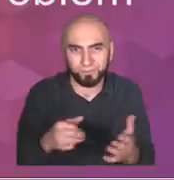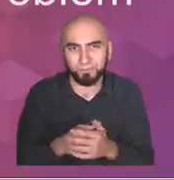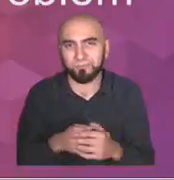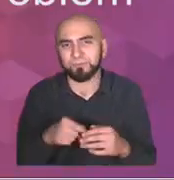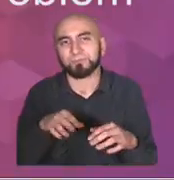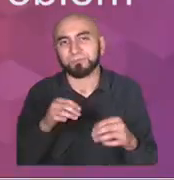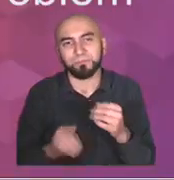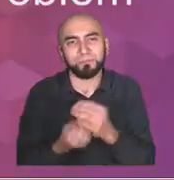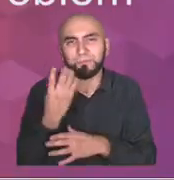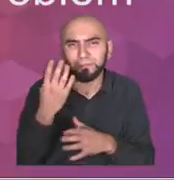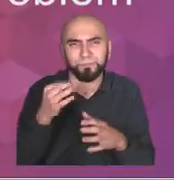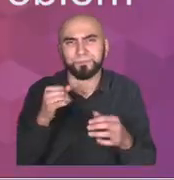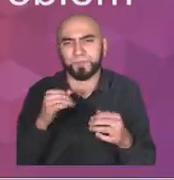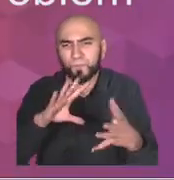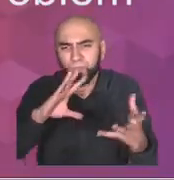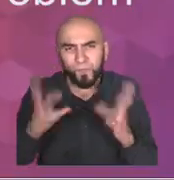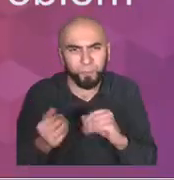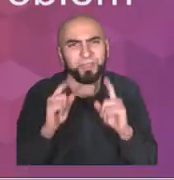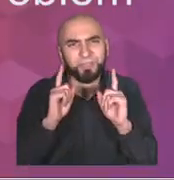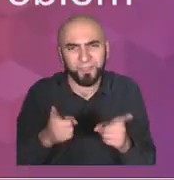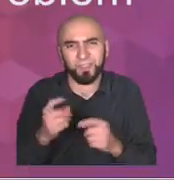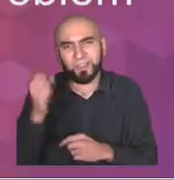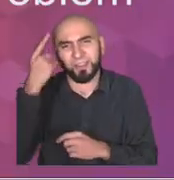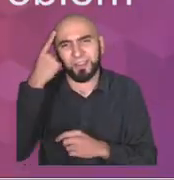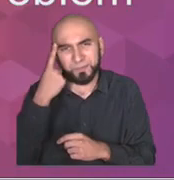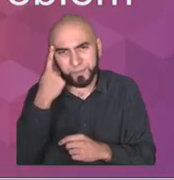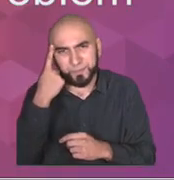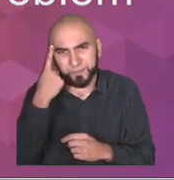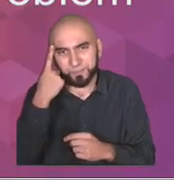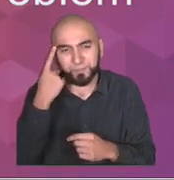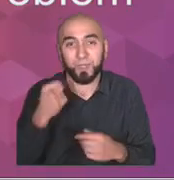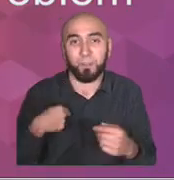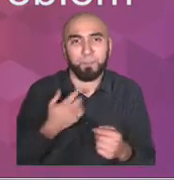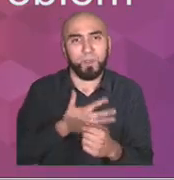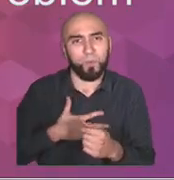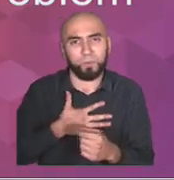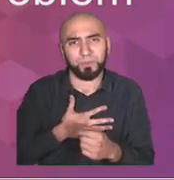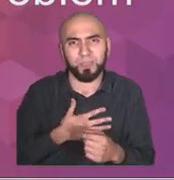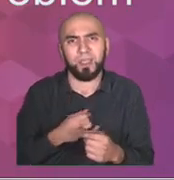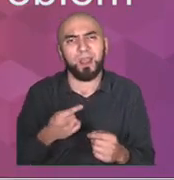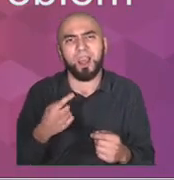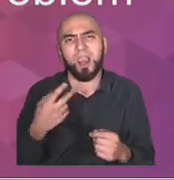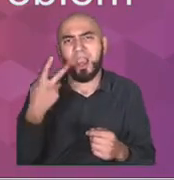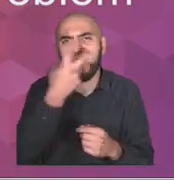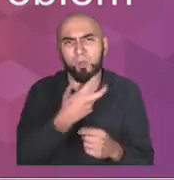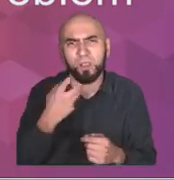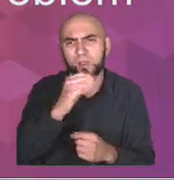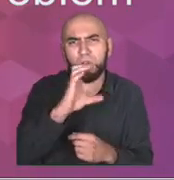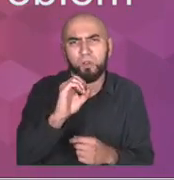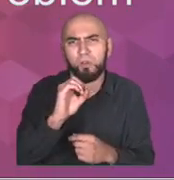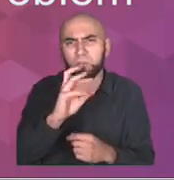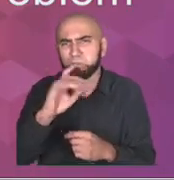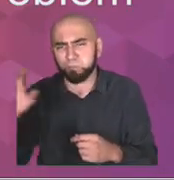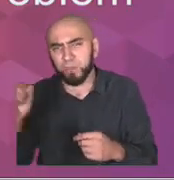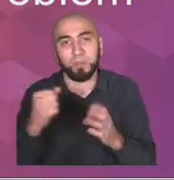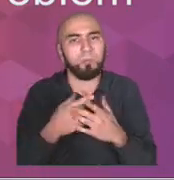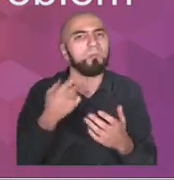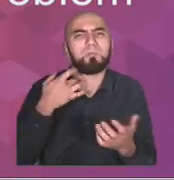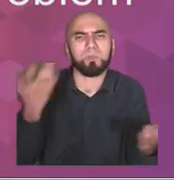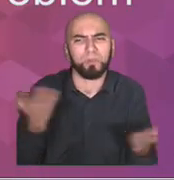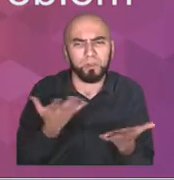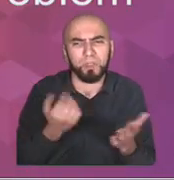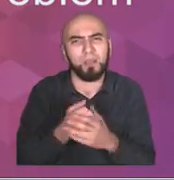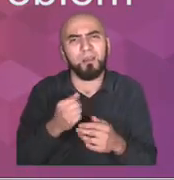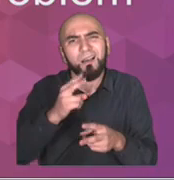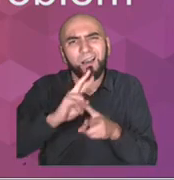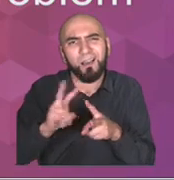around. I like the programming language COBOL because it's still running most of the ATMs in the world and a lot of the flight software. It was